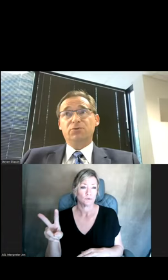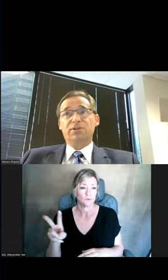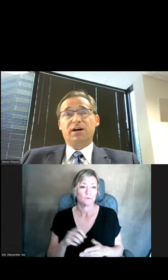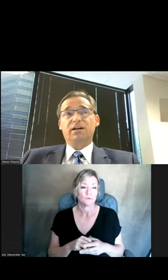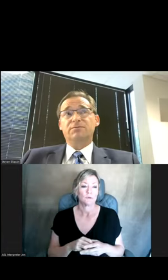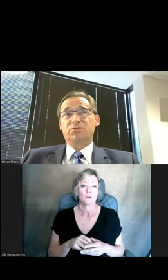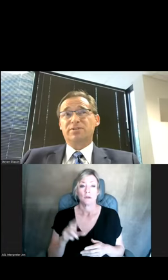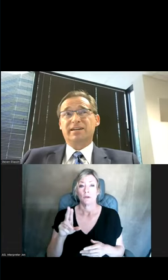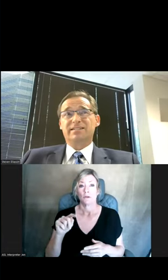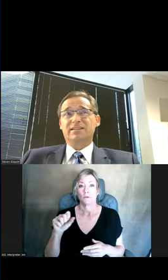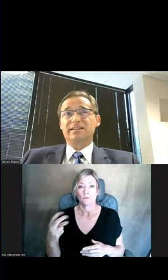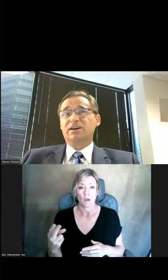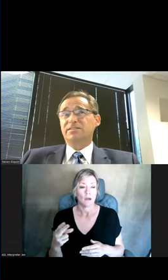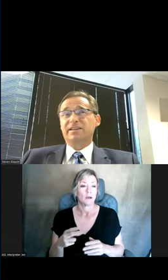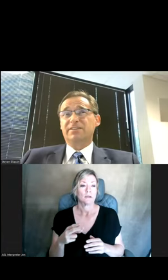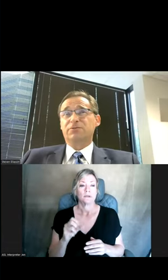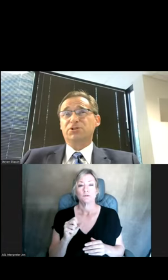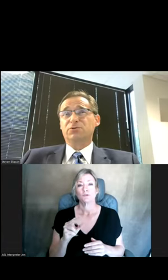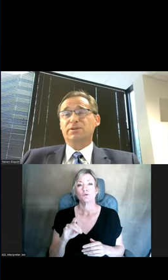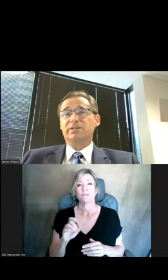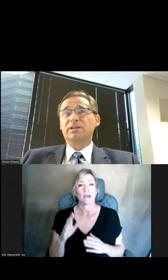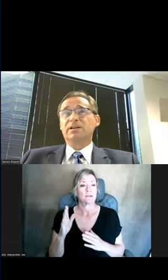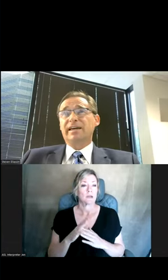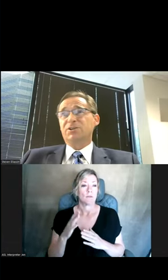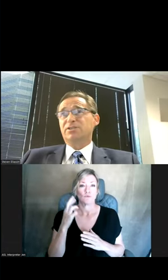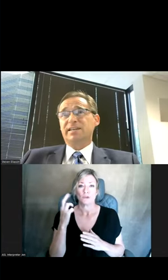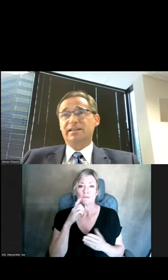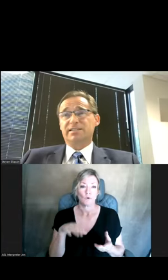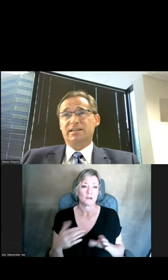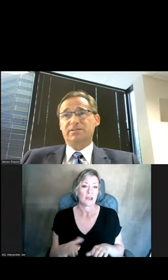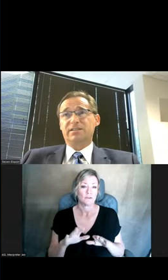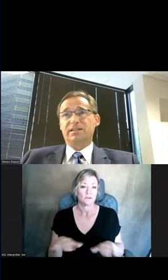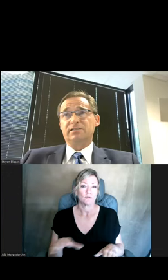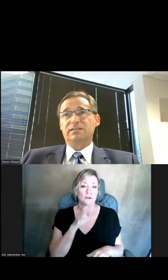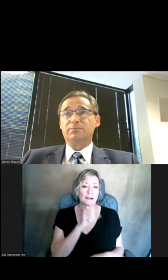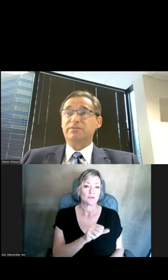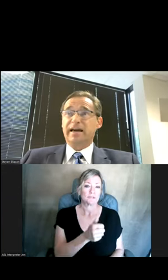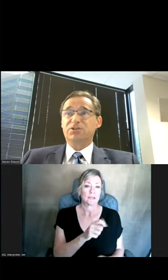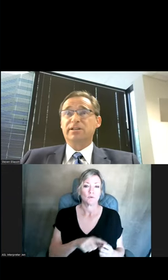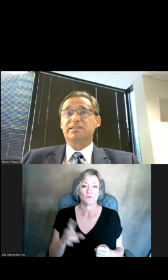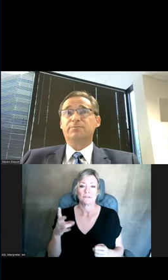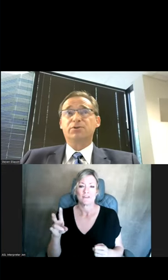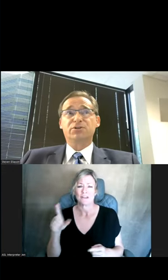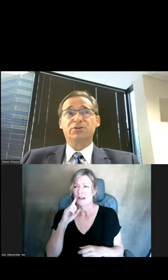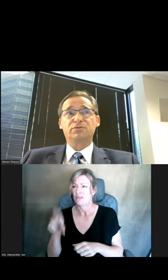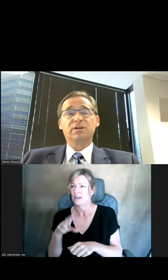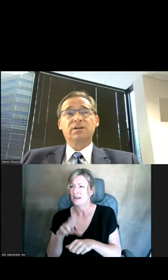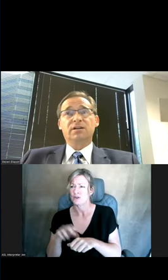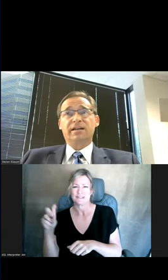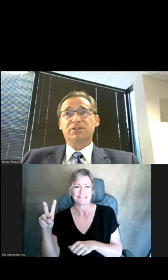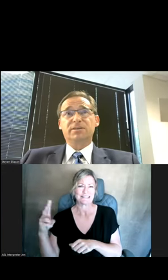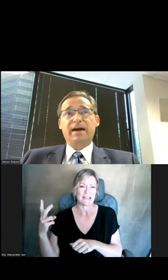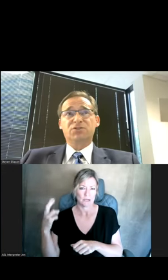In Utah, suicide is the leading cause of death for children ages 10 to 17. I believe nationally it's number two.